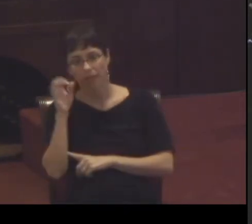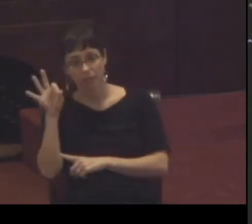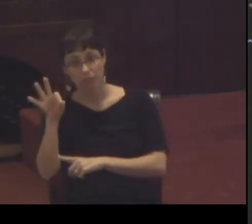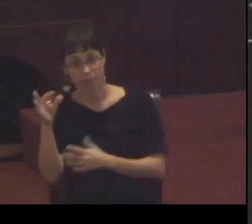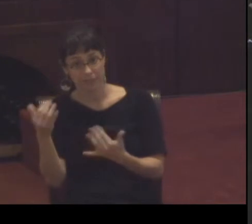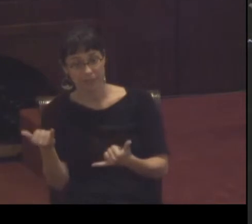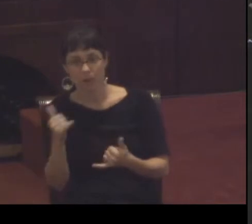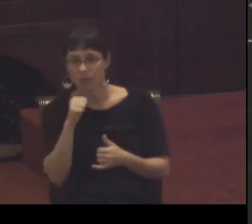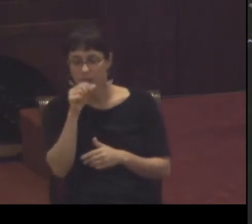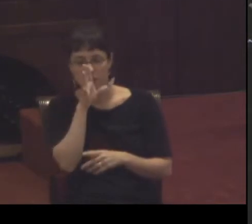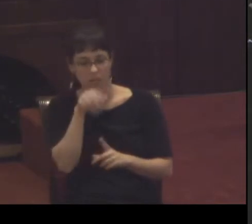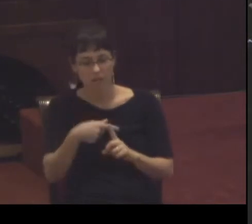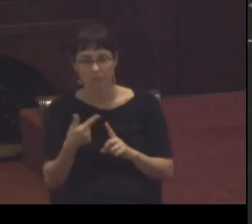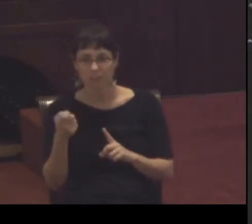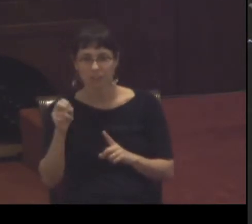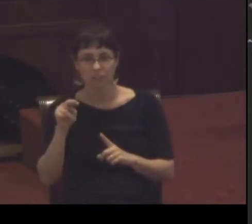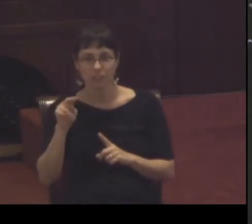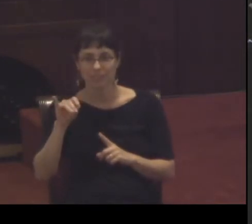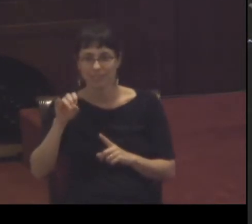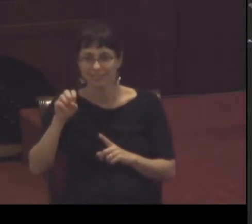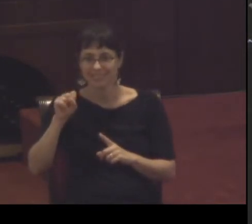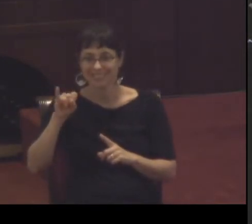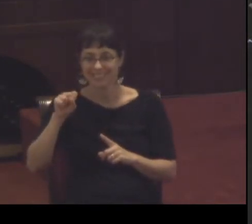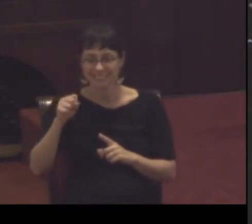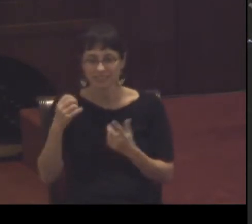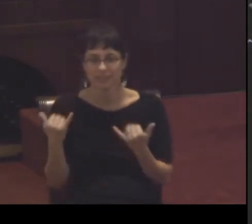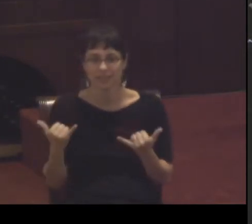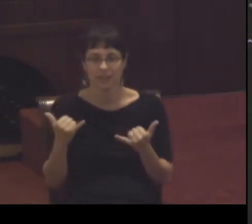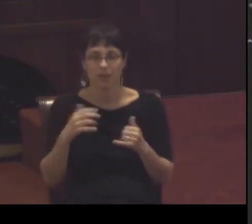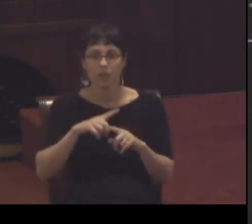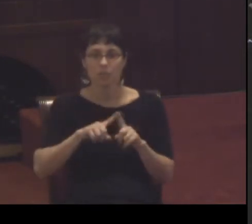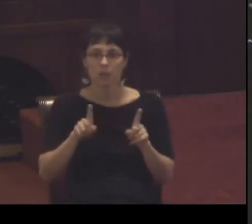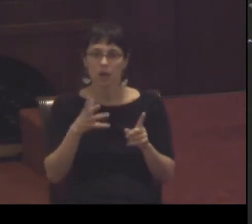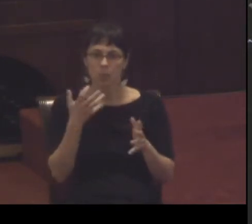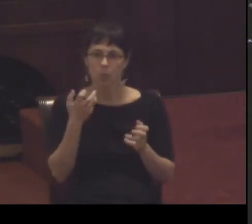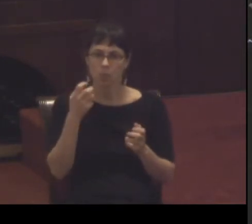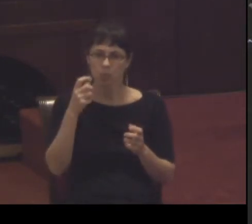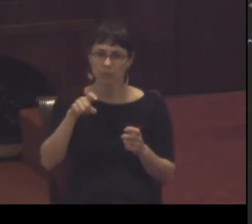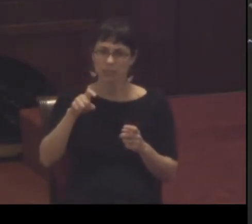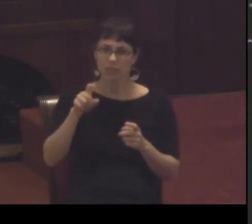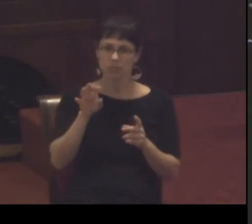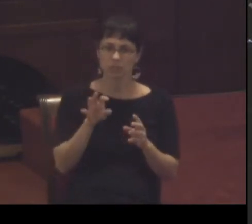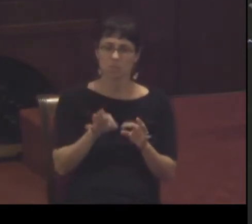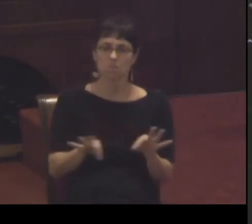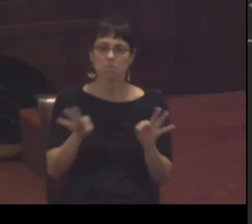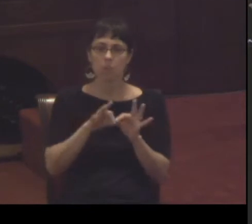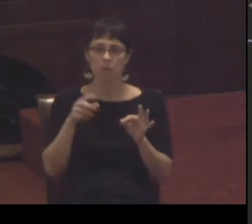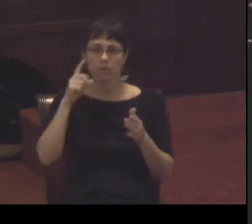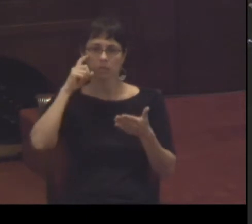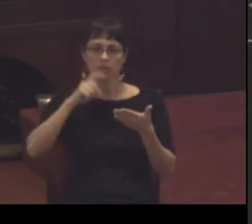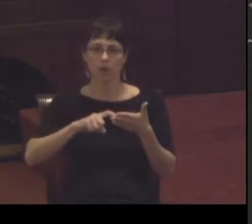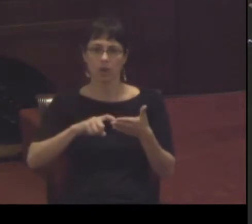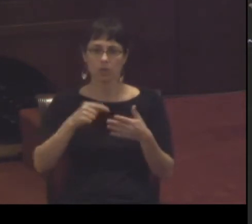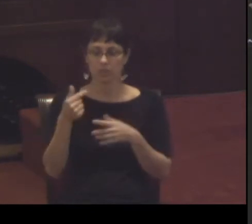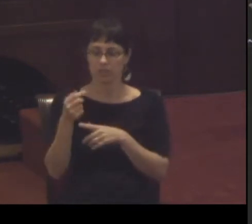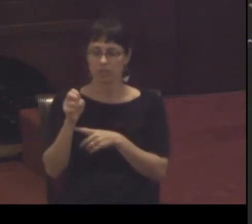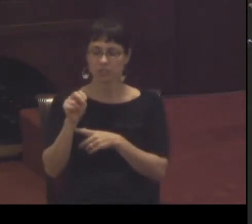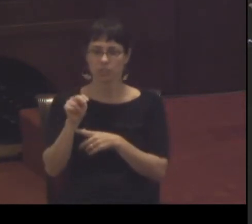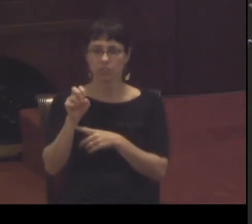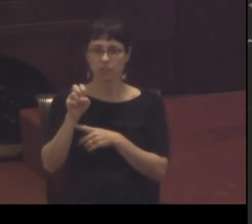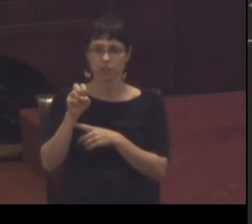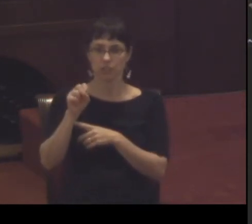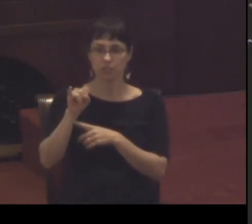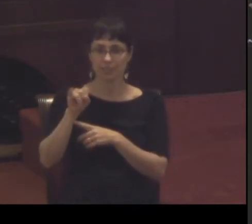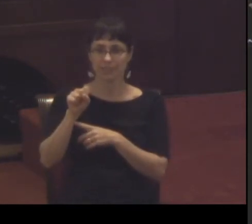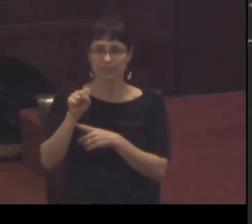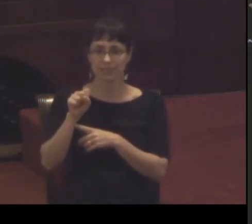to do a series on Genesis but we need to make note of what the Genesis account is